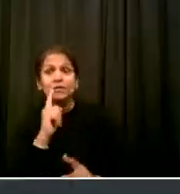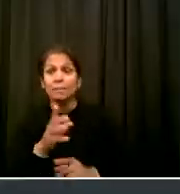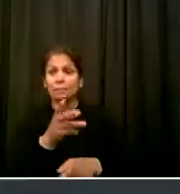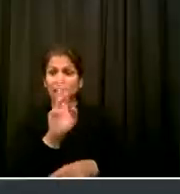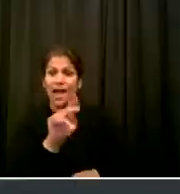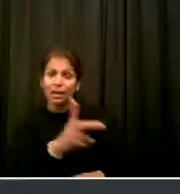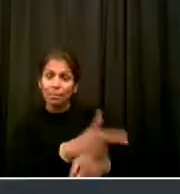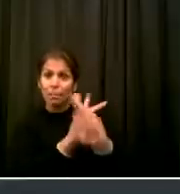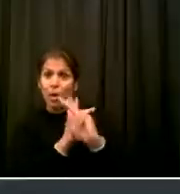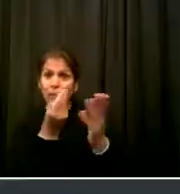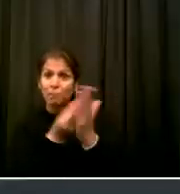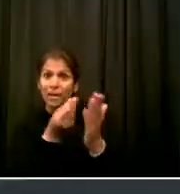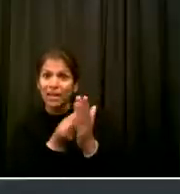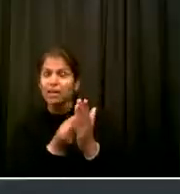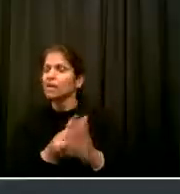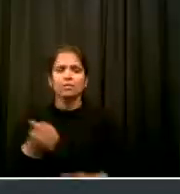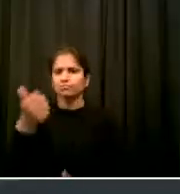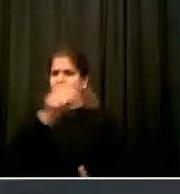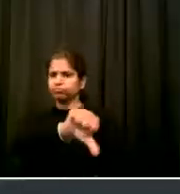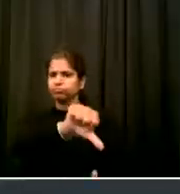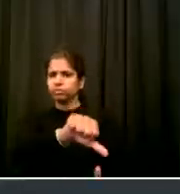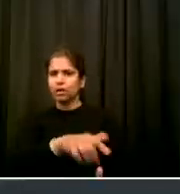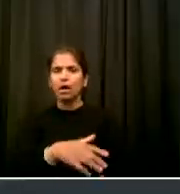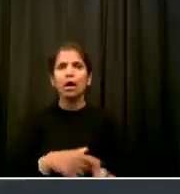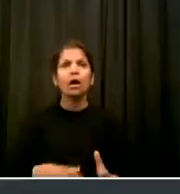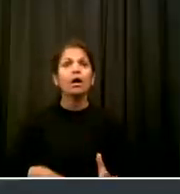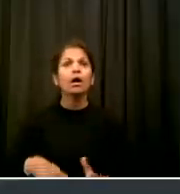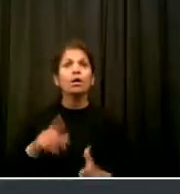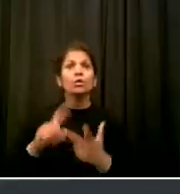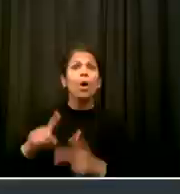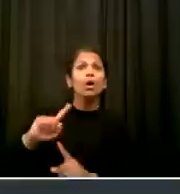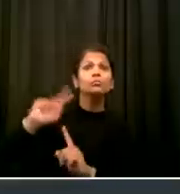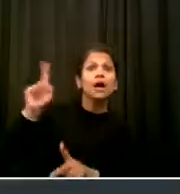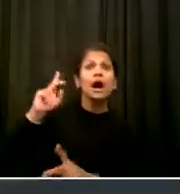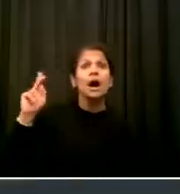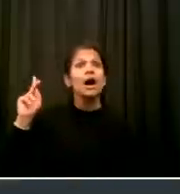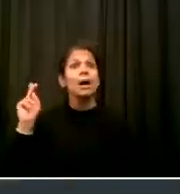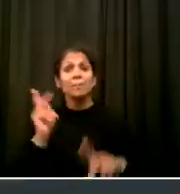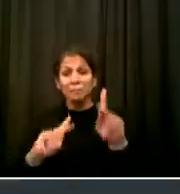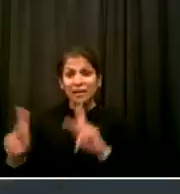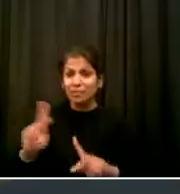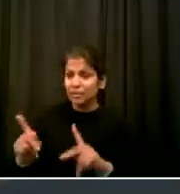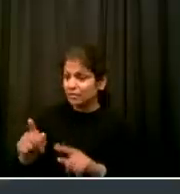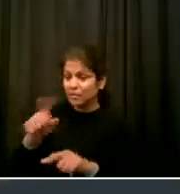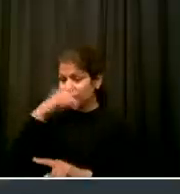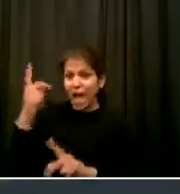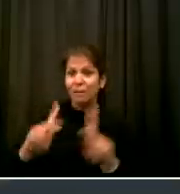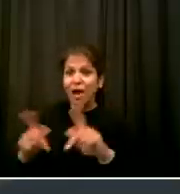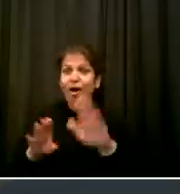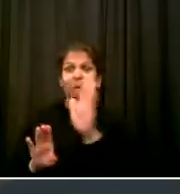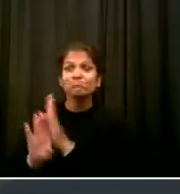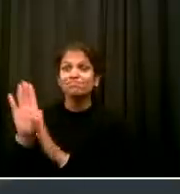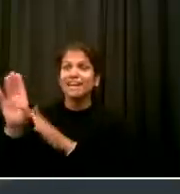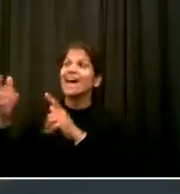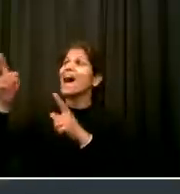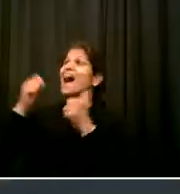stores Or the agony of imagining your son dead or injured When he is simply out late with a friend